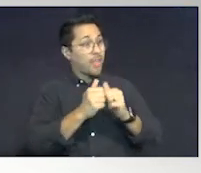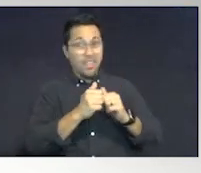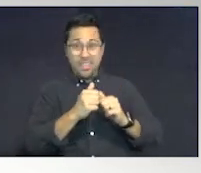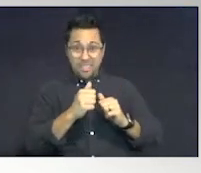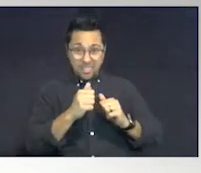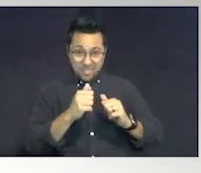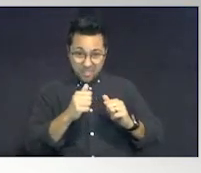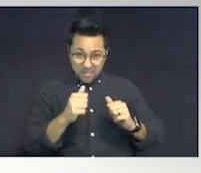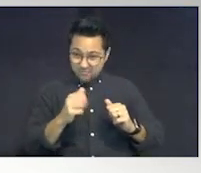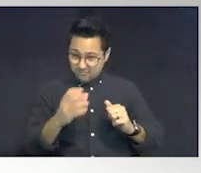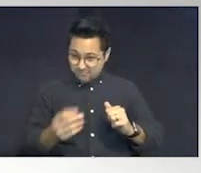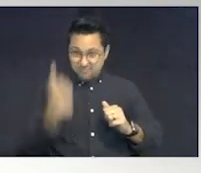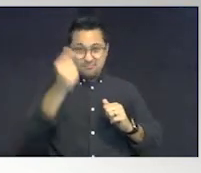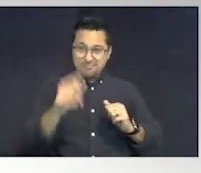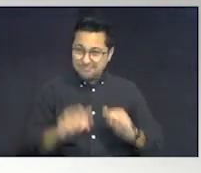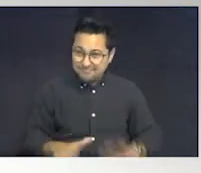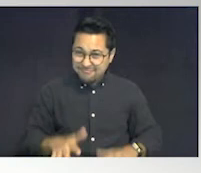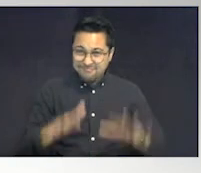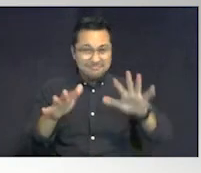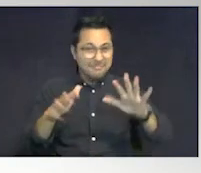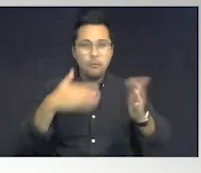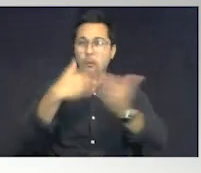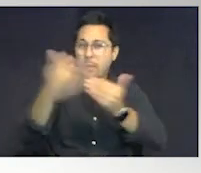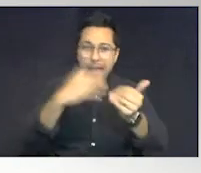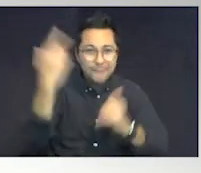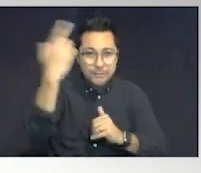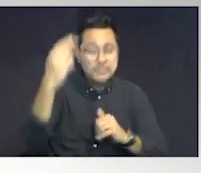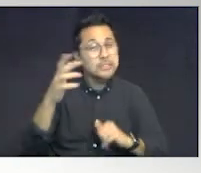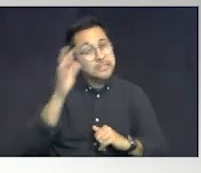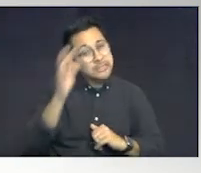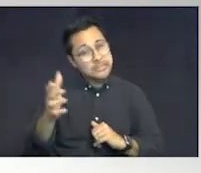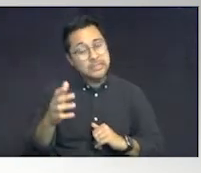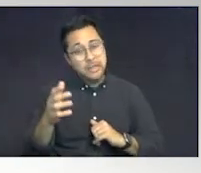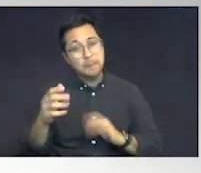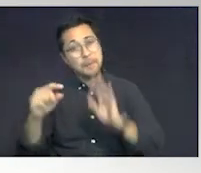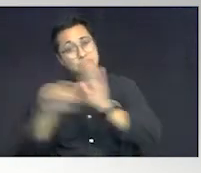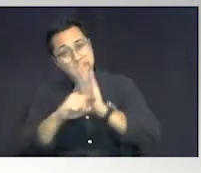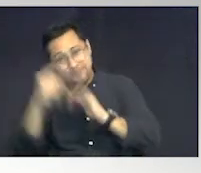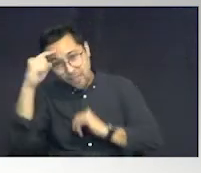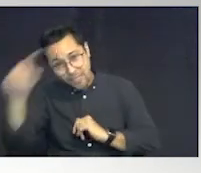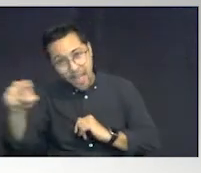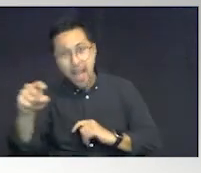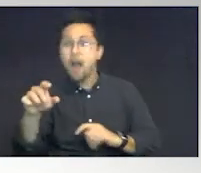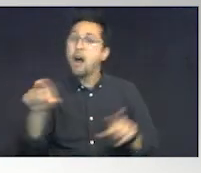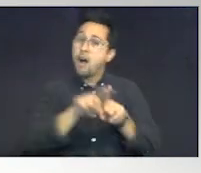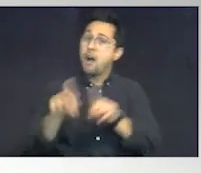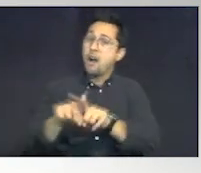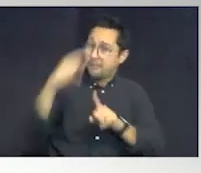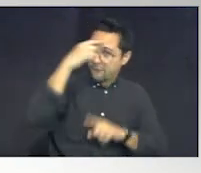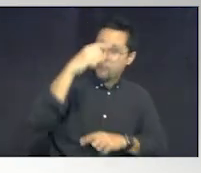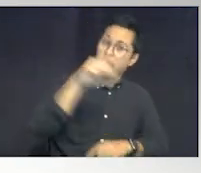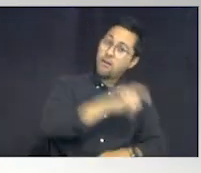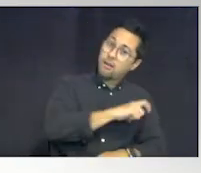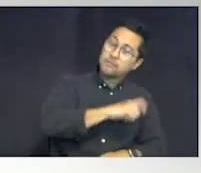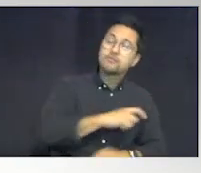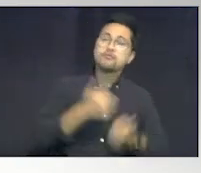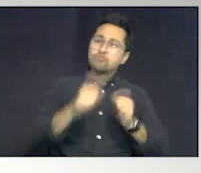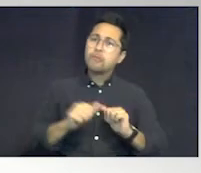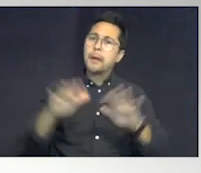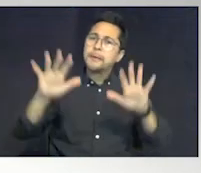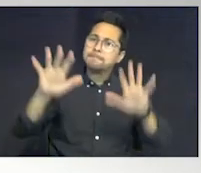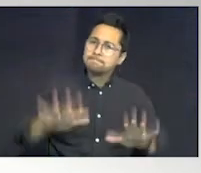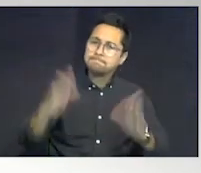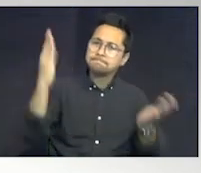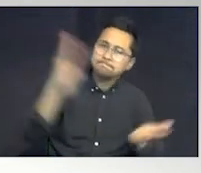level for whatever reason they have, it's going to be a disadvantage for them as well as for the officer. So we try to minimize